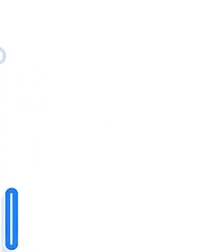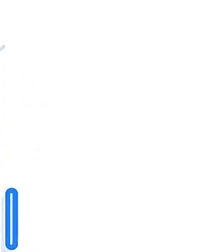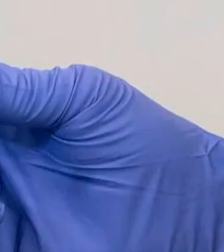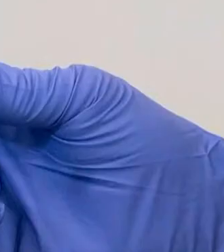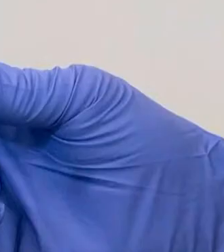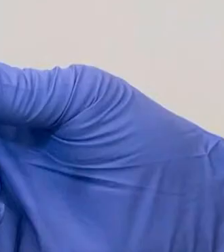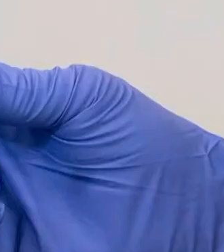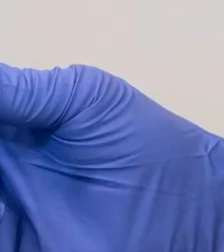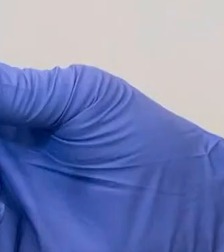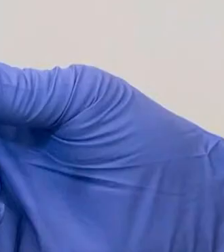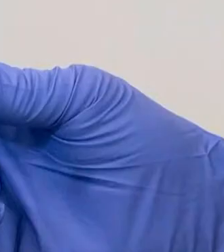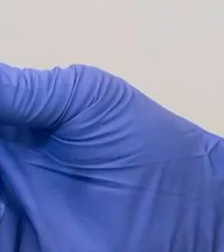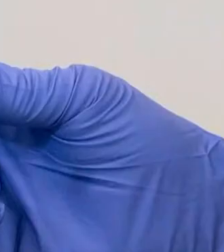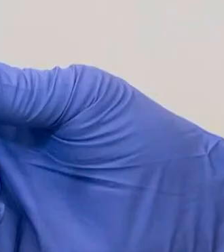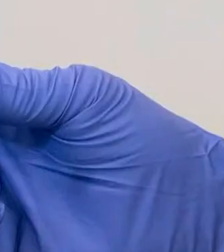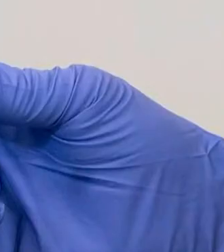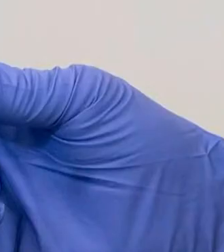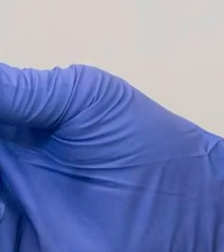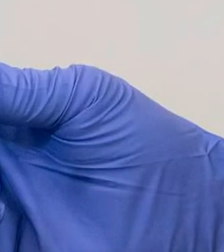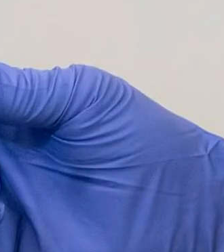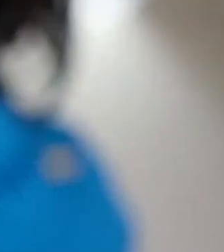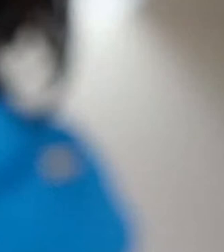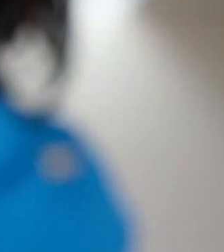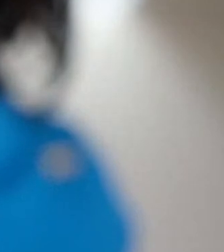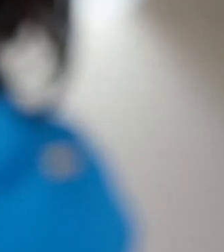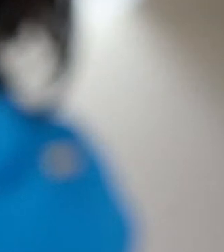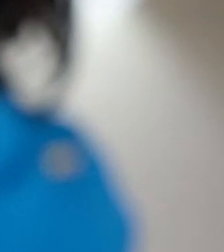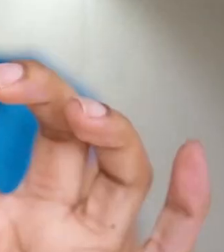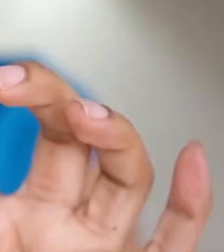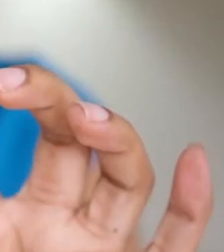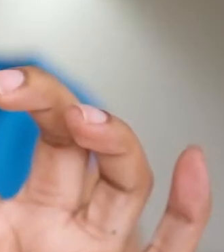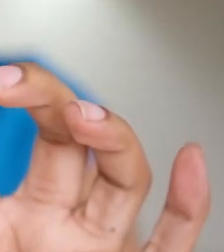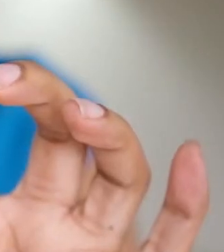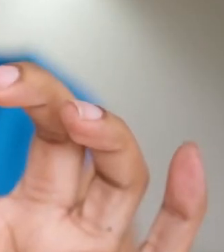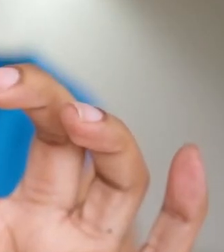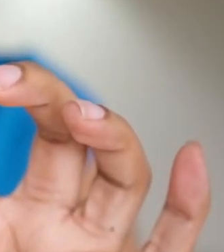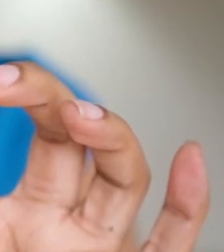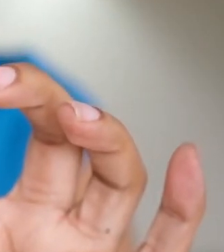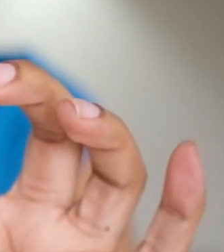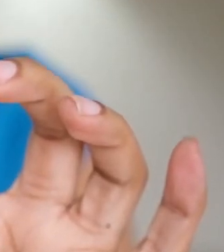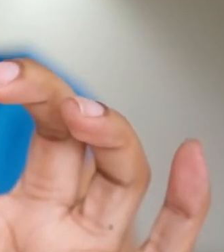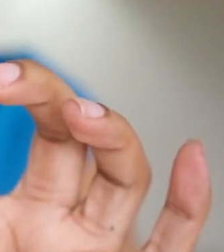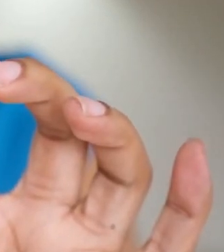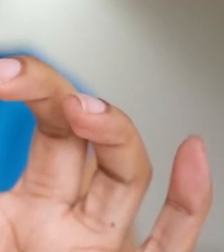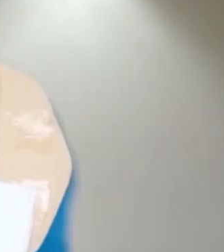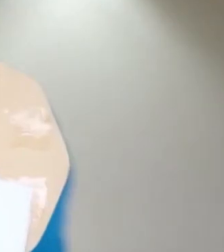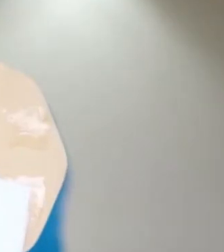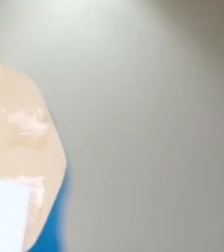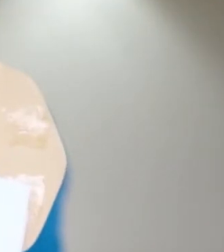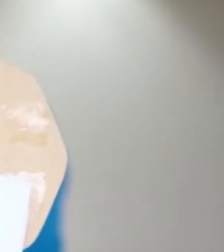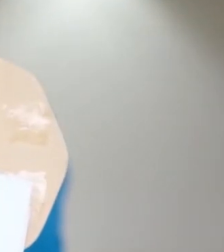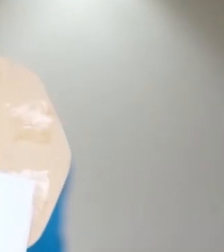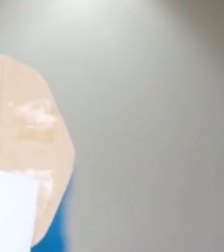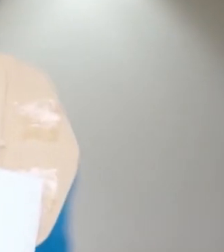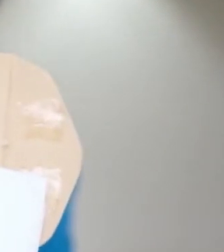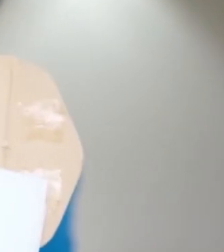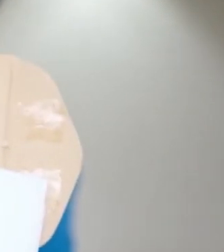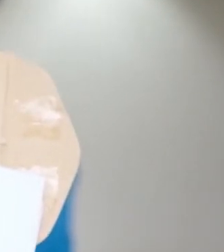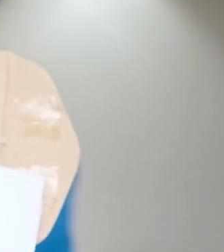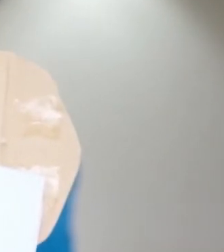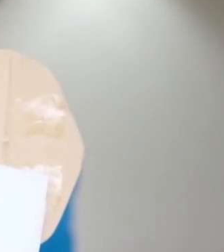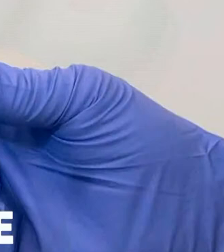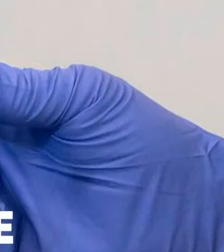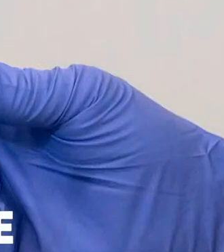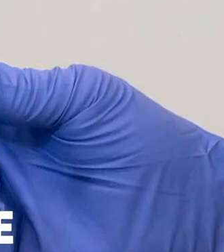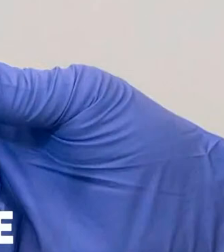For your first dose, when going to the site, take your TRN and a government-issued identification, or letter from a justice of the peace.